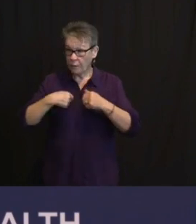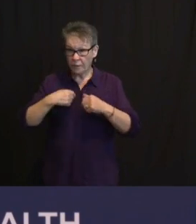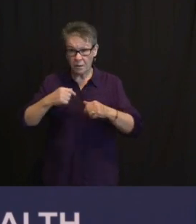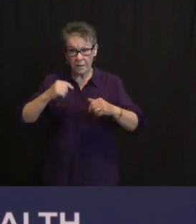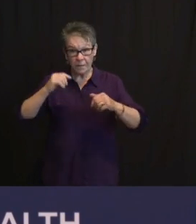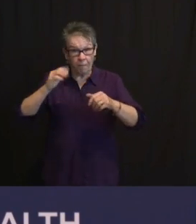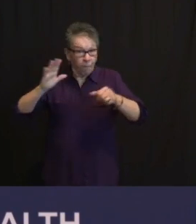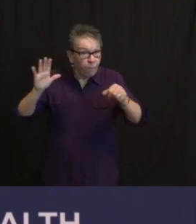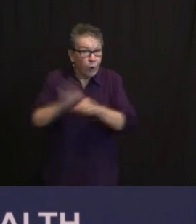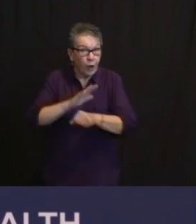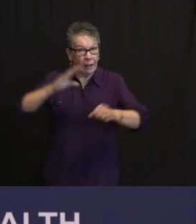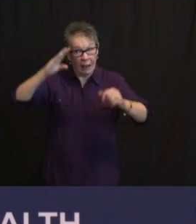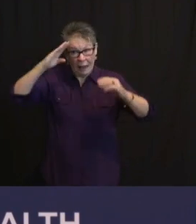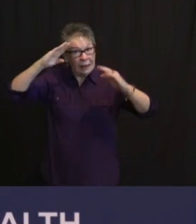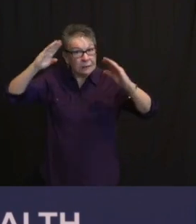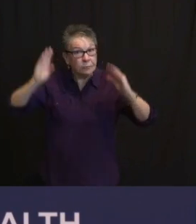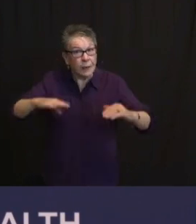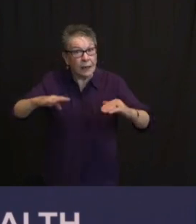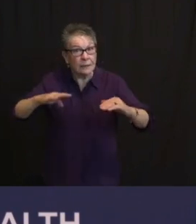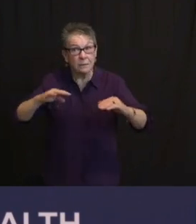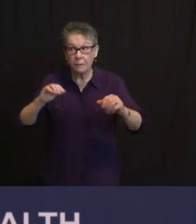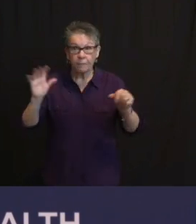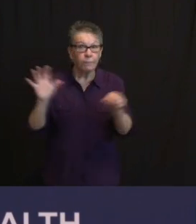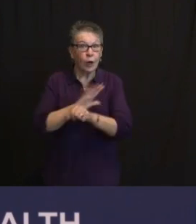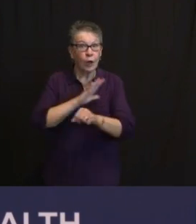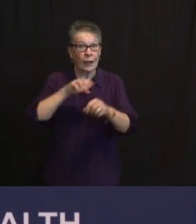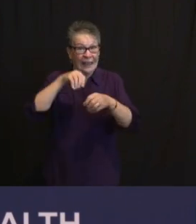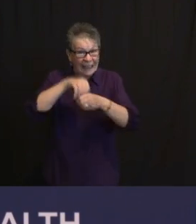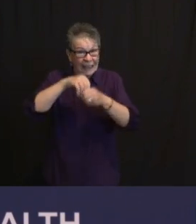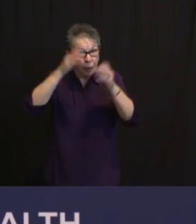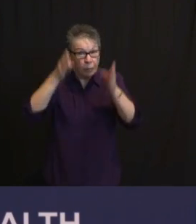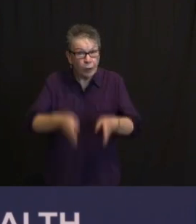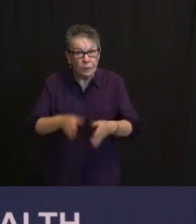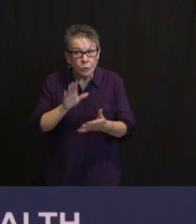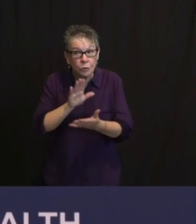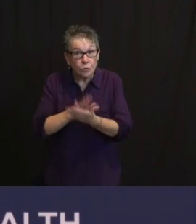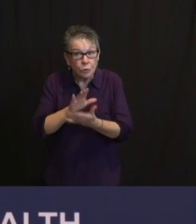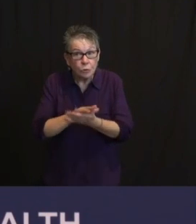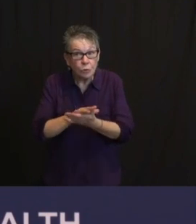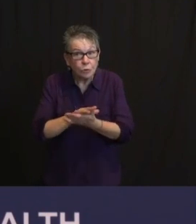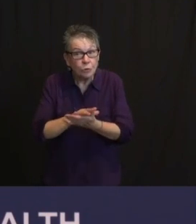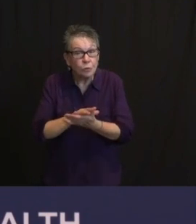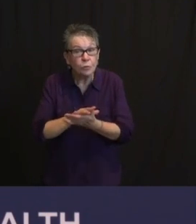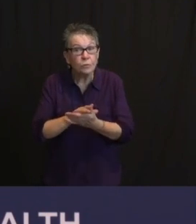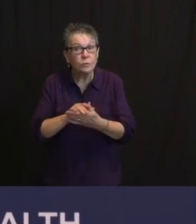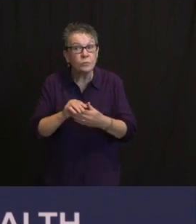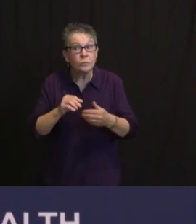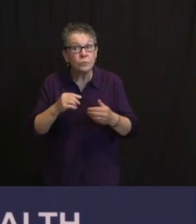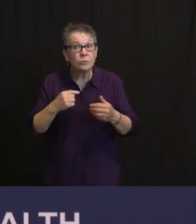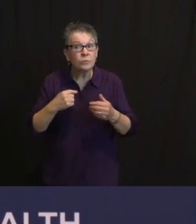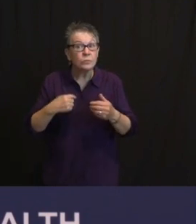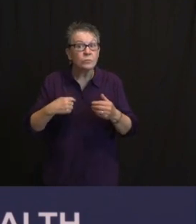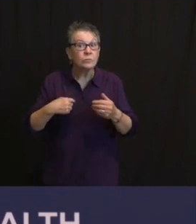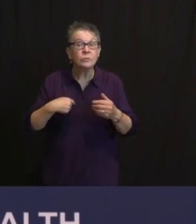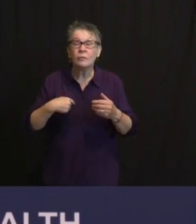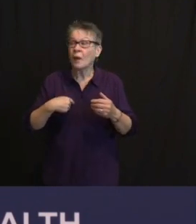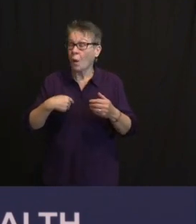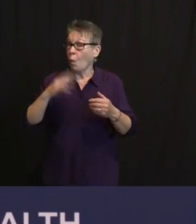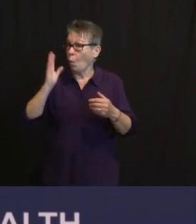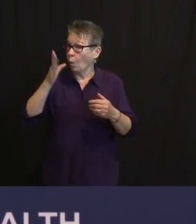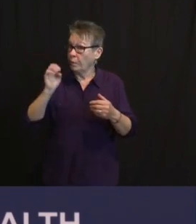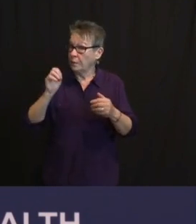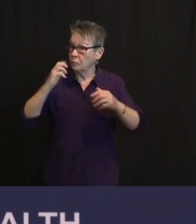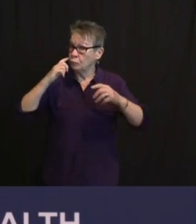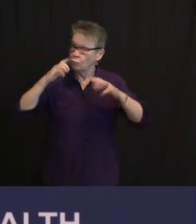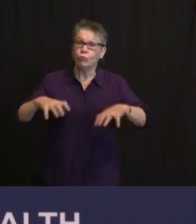FOR SCHOOL IN SEPTEMBER, AND I WILL BE VERY SURPRISED AND DISAPPOINTED IF WE'RE NOT. I THINK WE WILL GET THERE, AND WE ARE